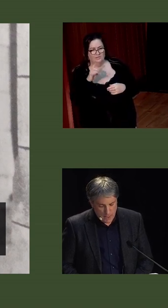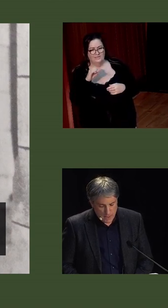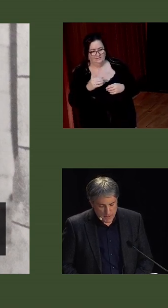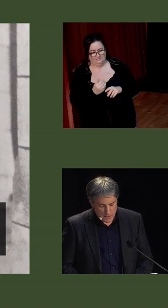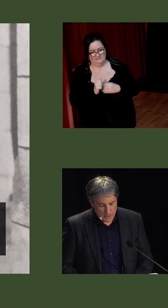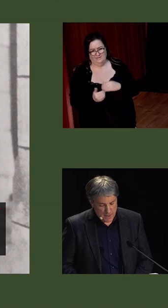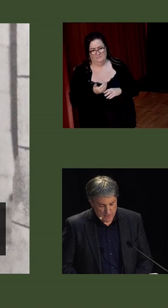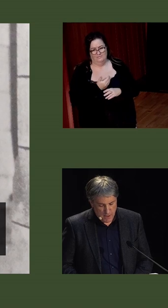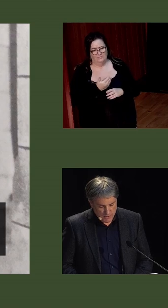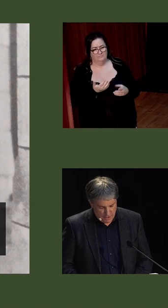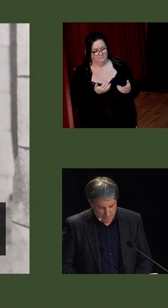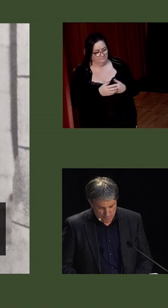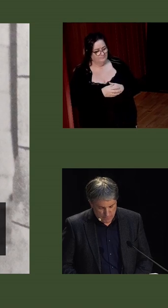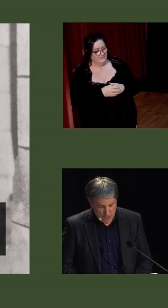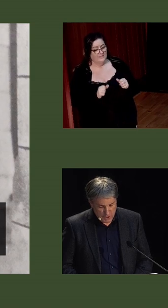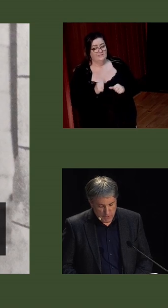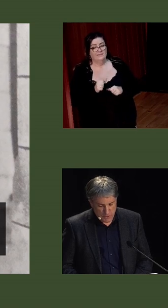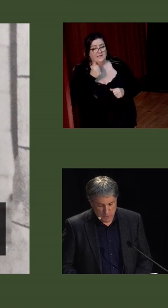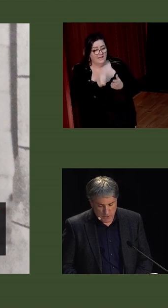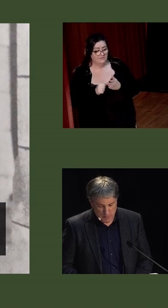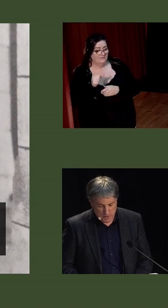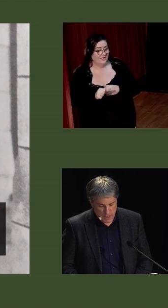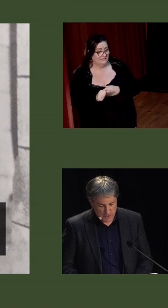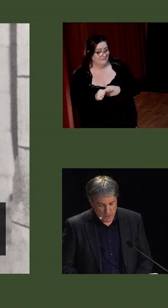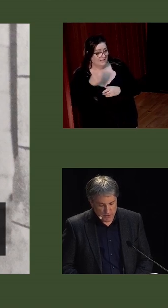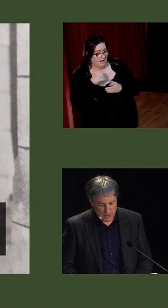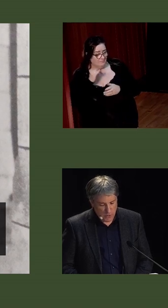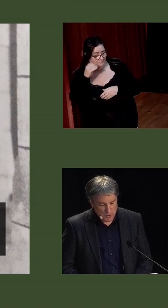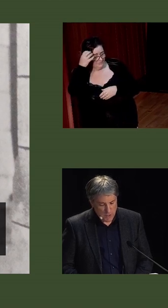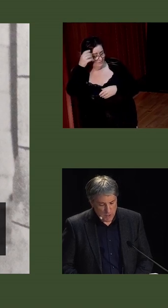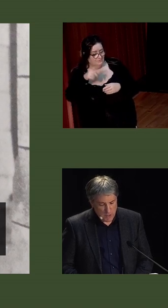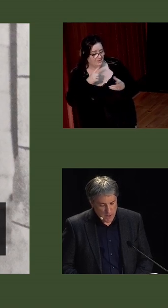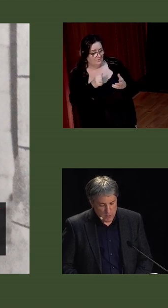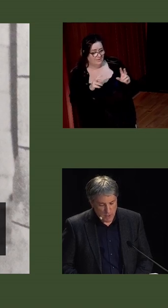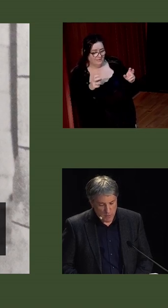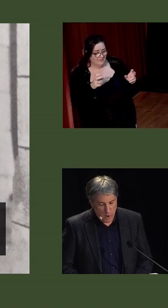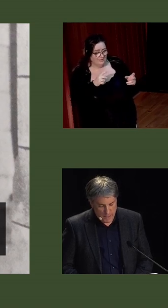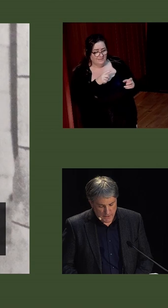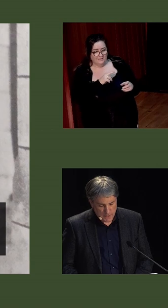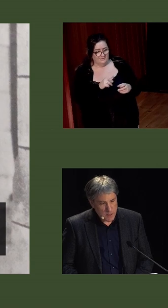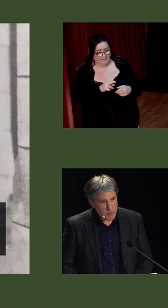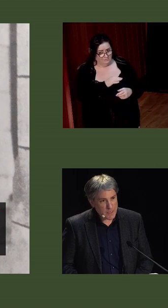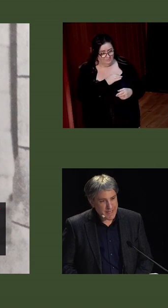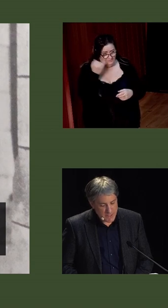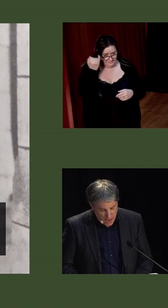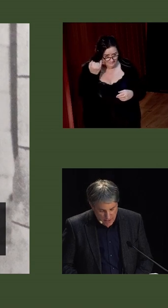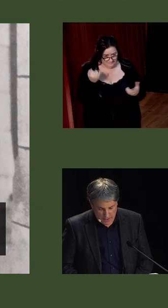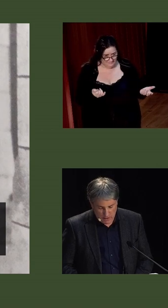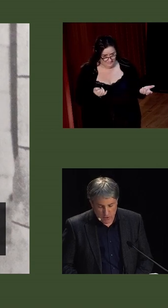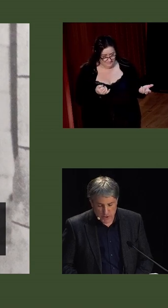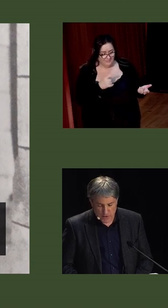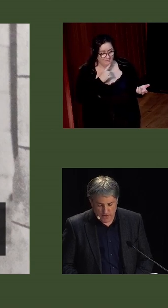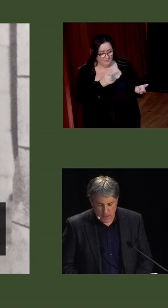In a subsequent letter to Cosgrave, the Archbishop deemed the executions, quote, not only unwise, but